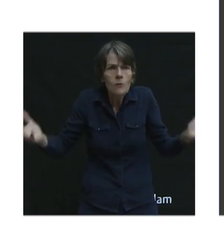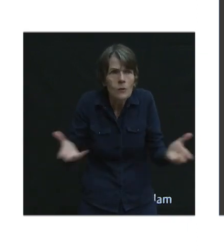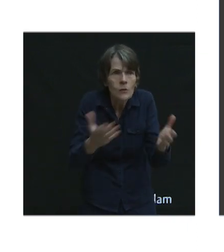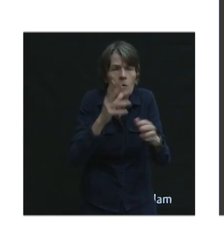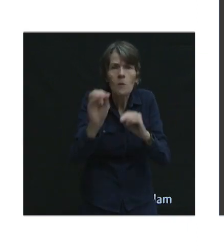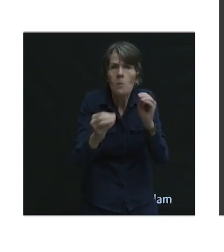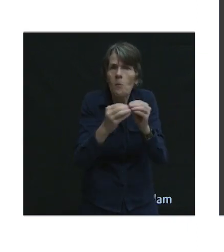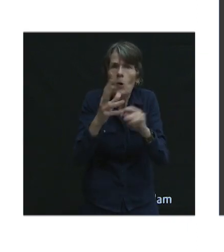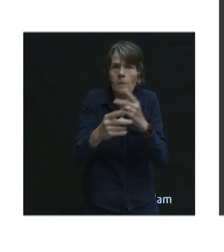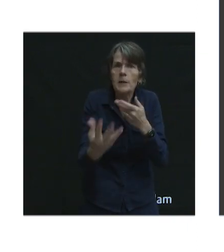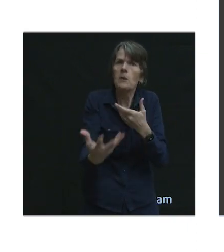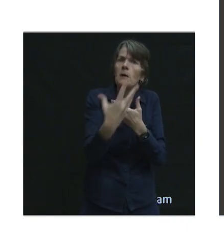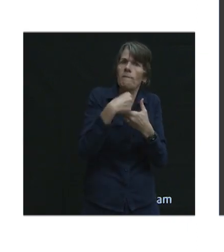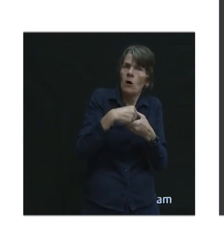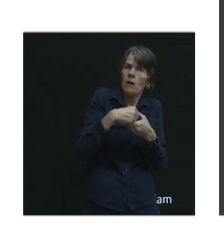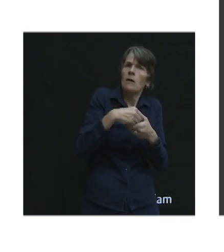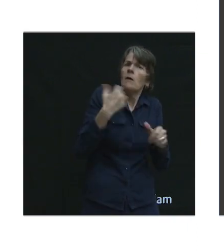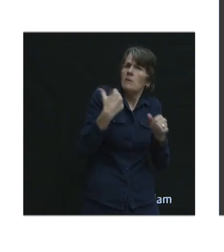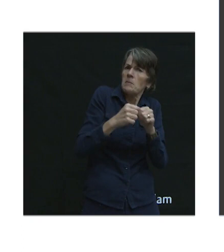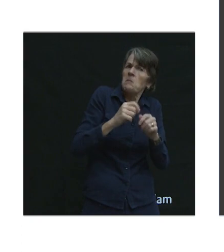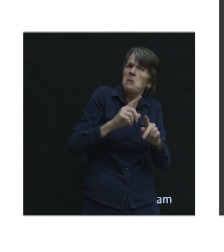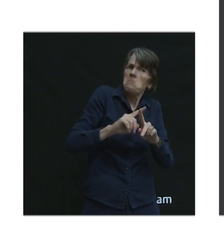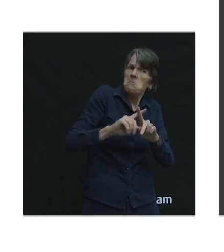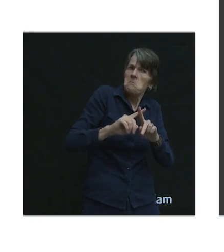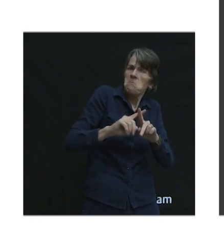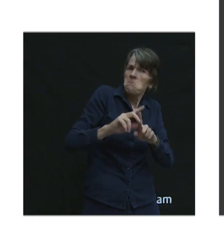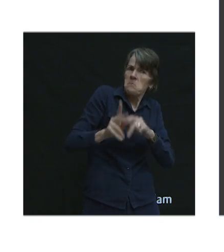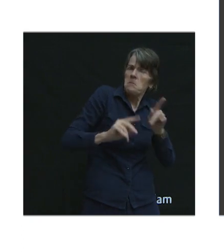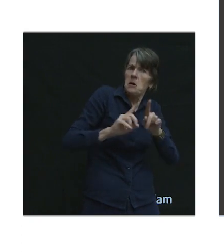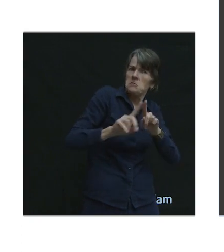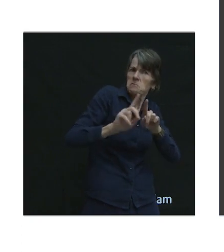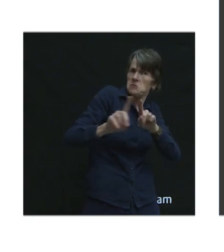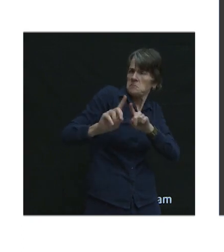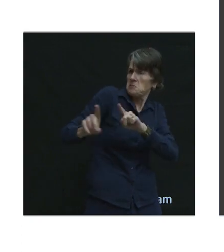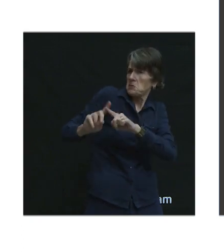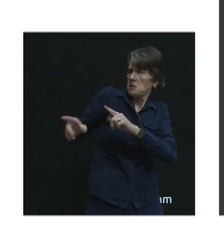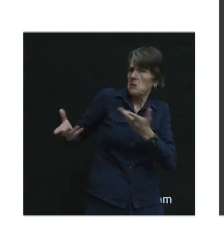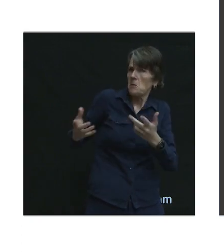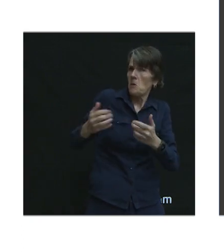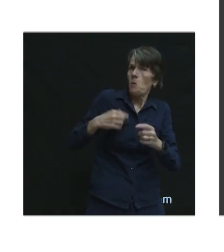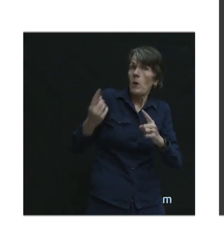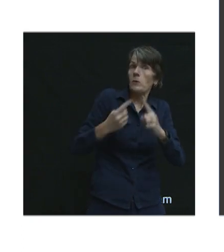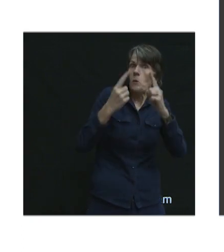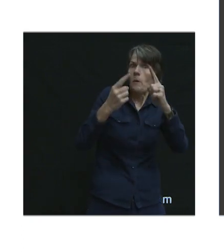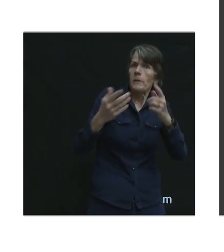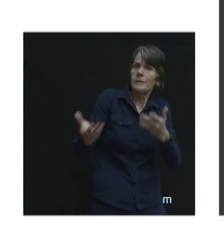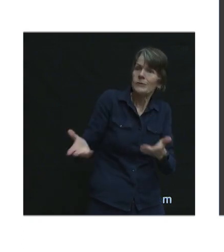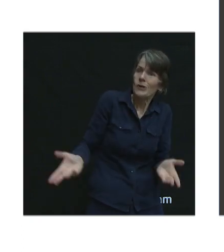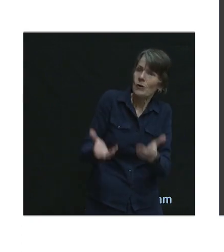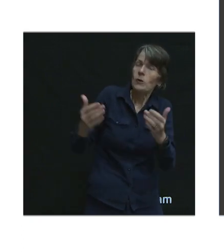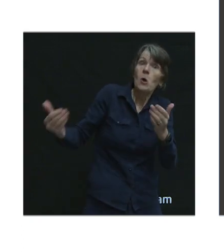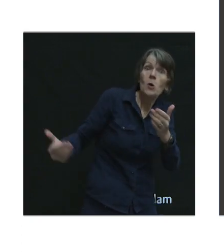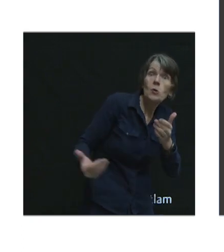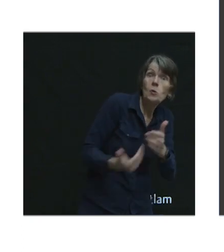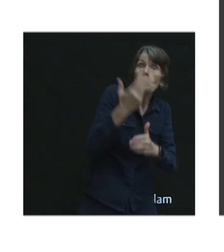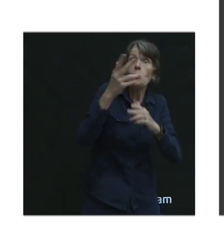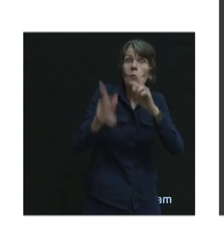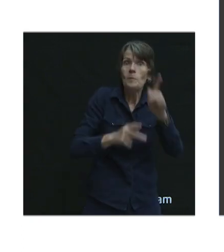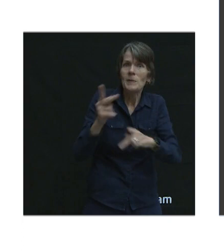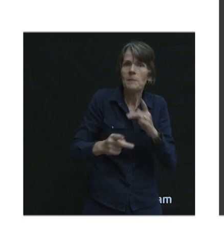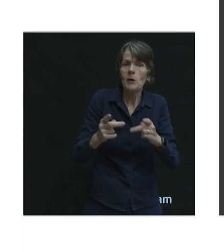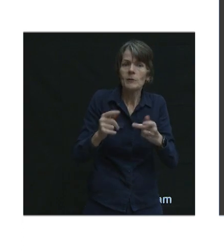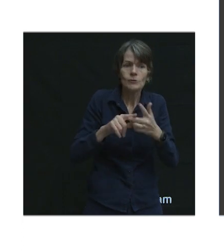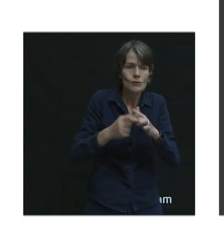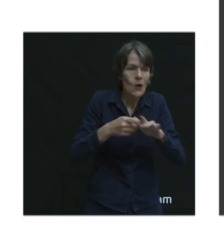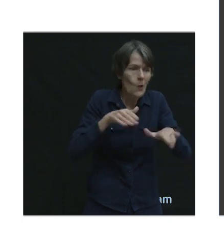this, just remembering to segment that there's different kinds of people. One of the goals is to get new people walking, cycling and using public transit